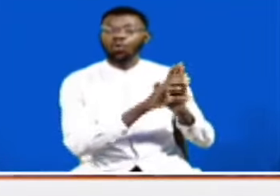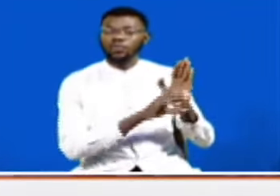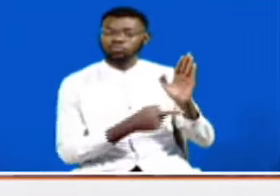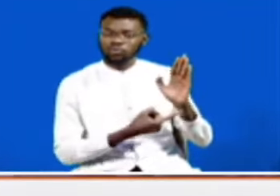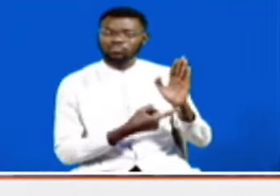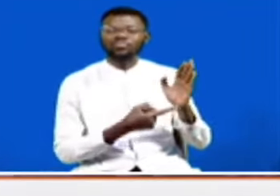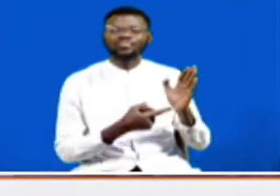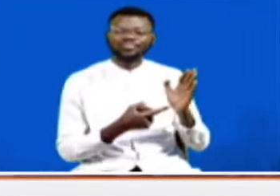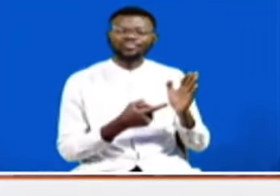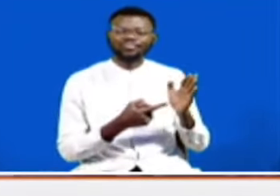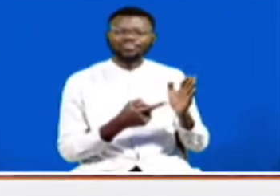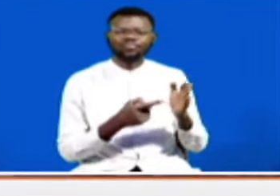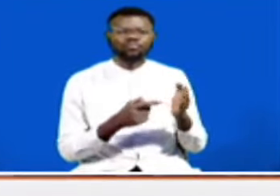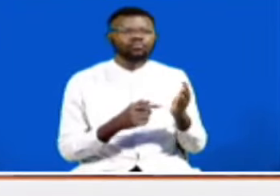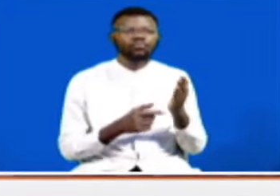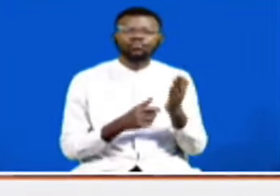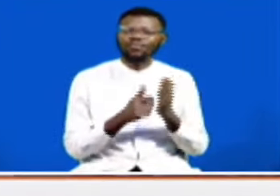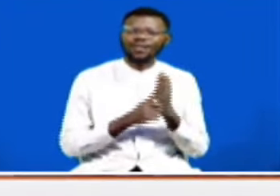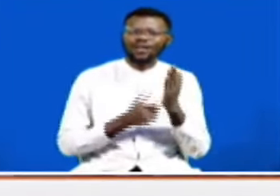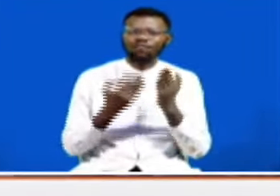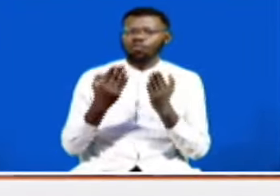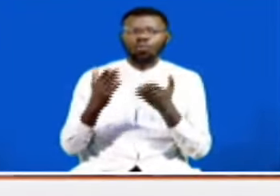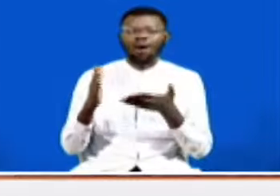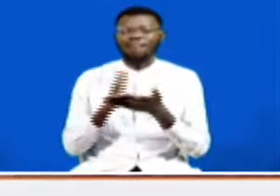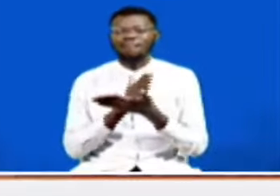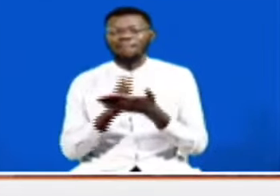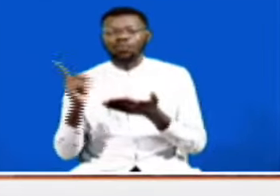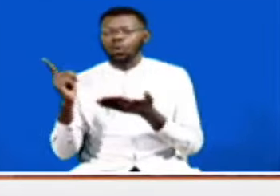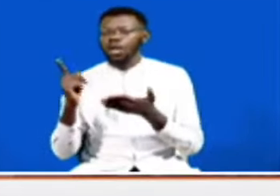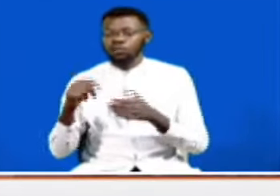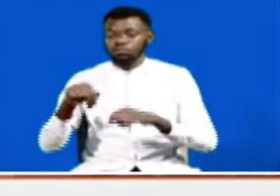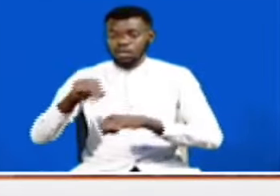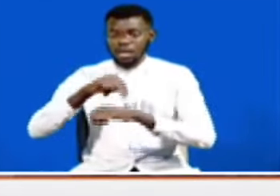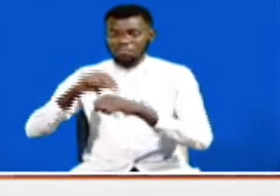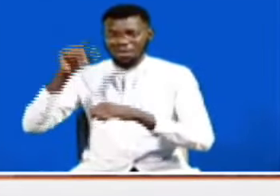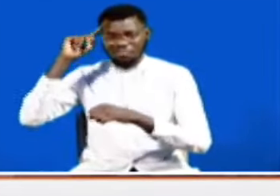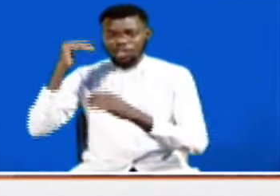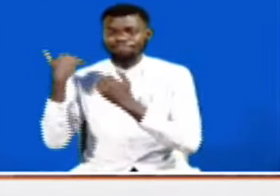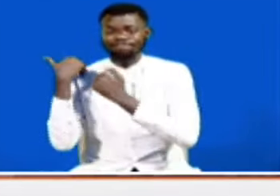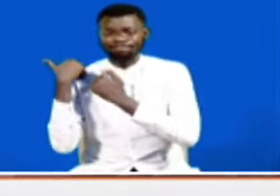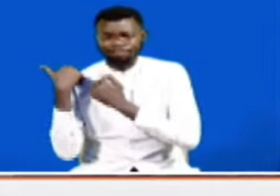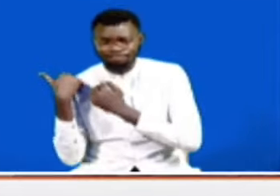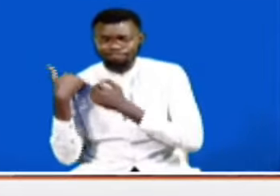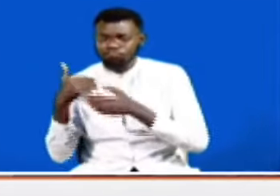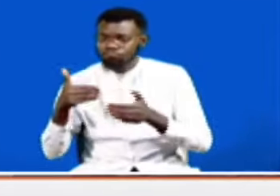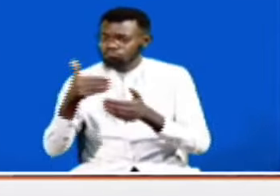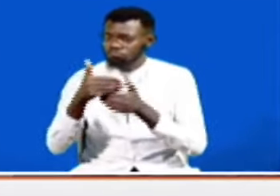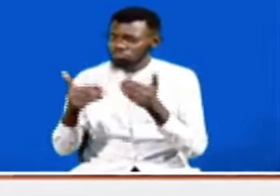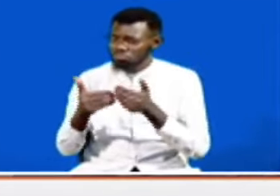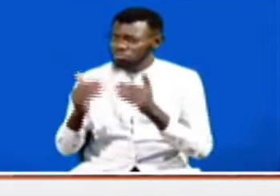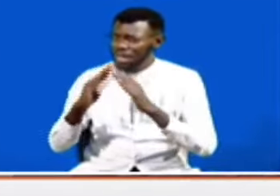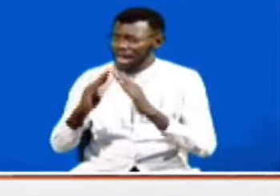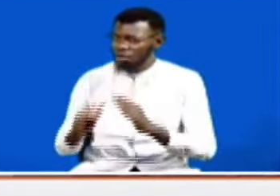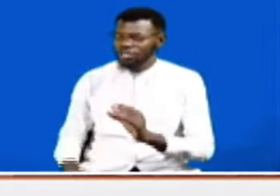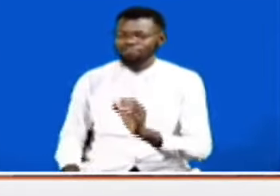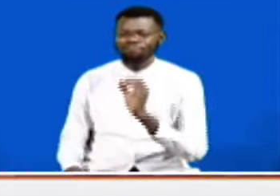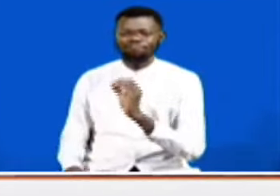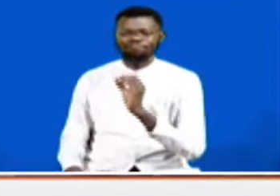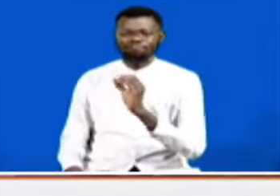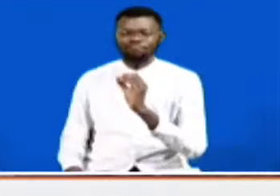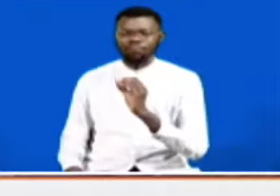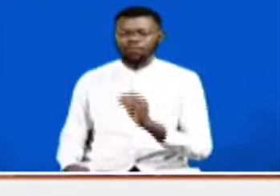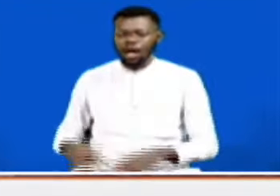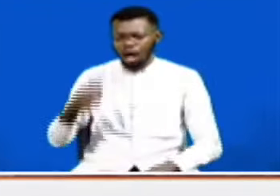Part 1, the national government does not have a role in housing. Its role is to have a housing policy.